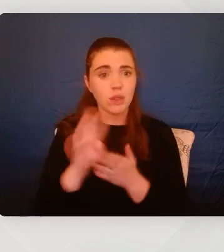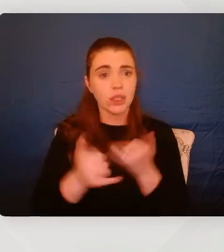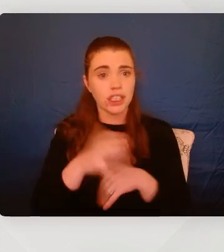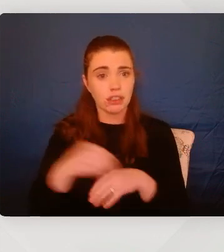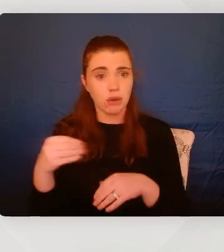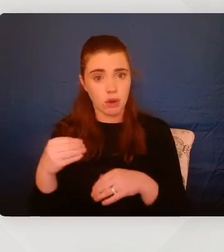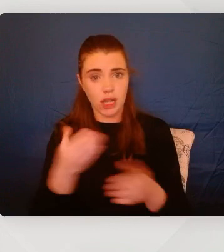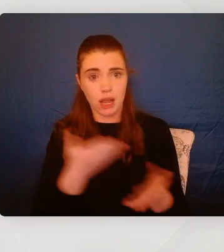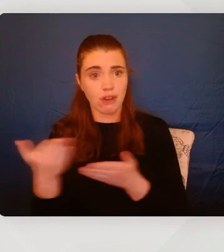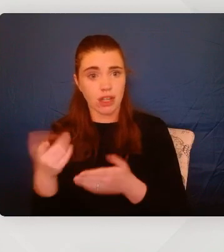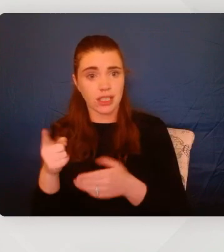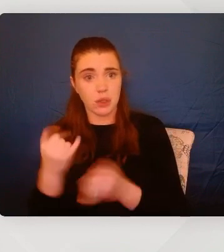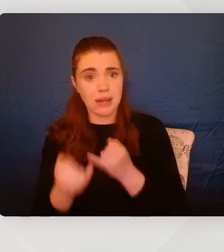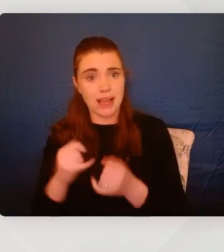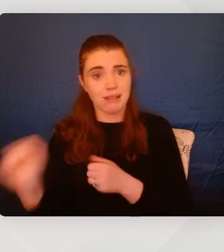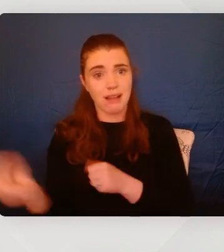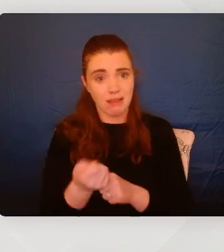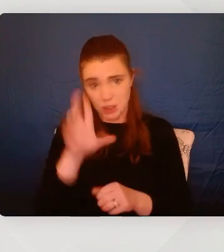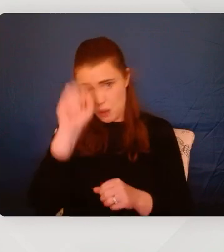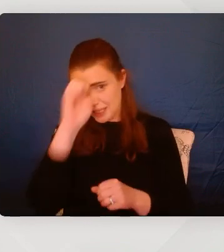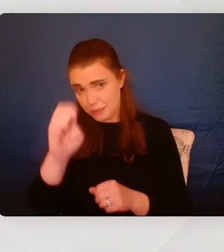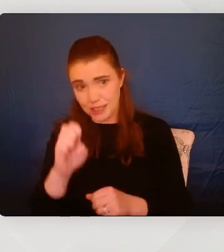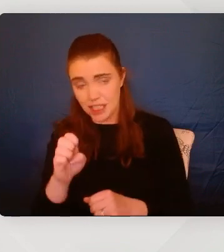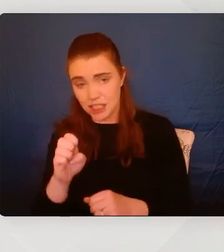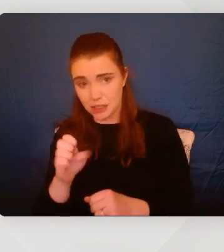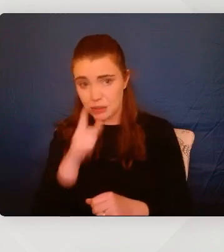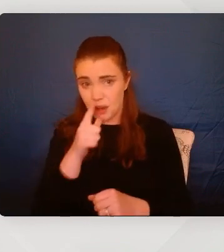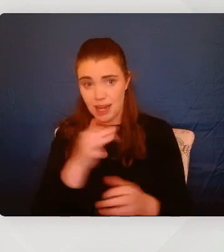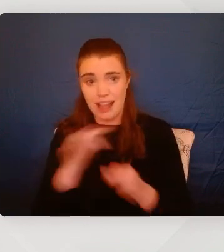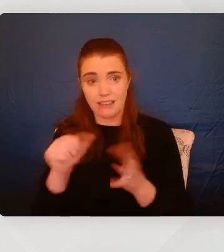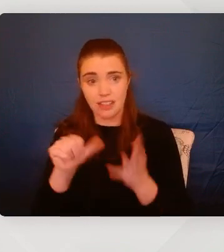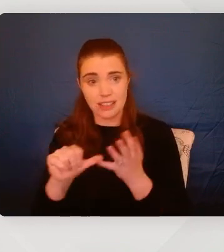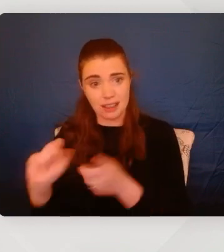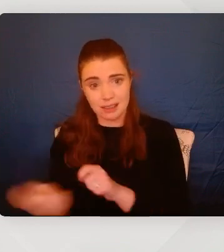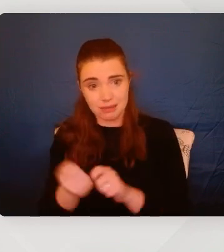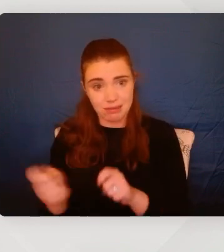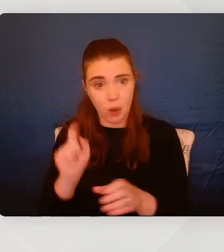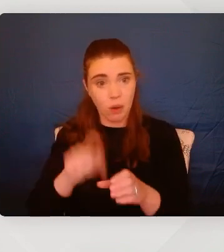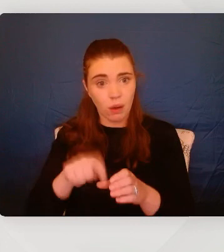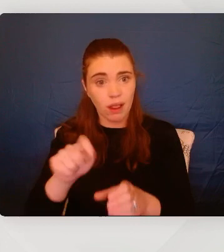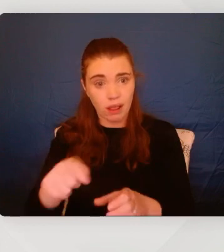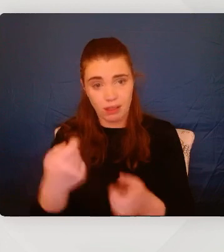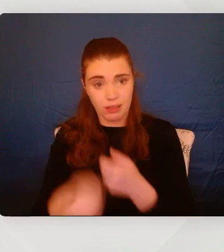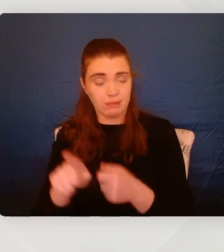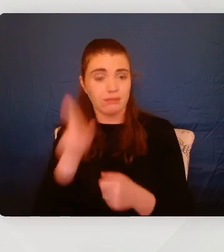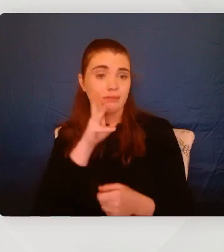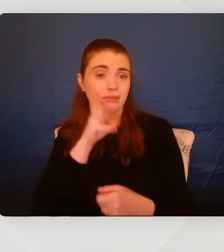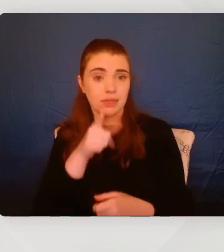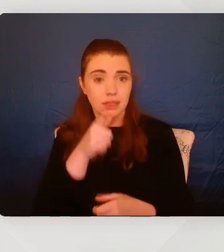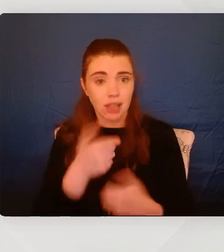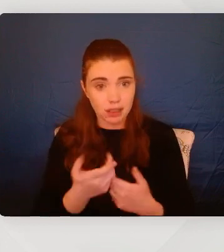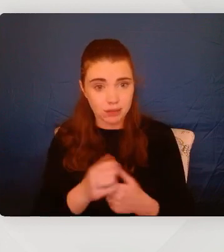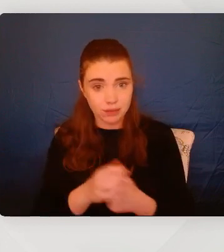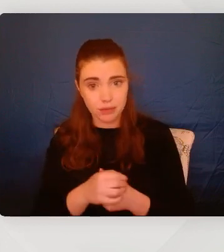18 holes of golf with no expectation of talking and six holes in he started talking. The other piece around one word answers is